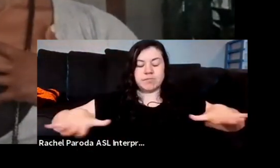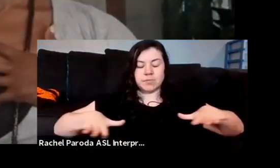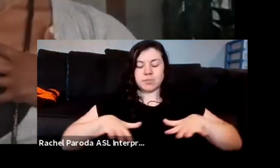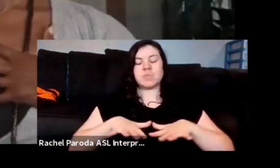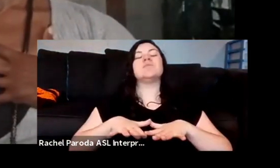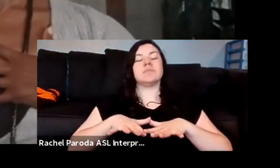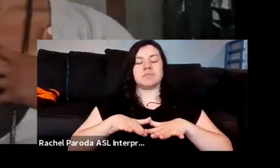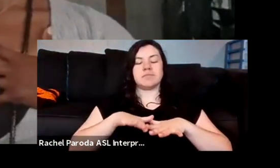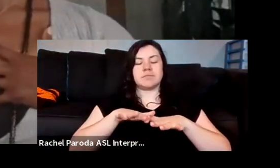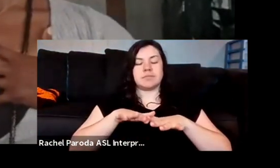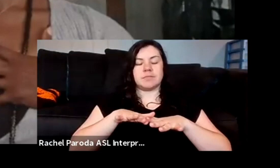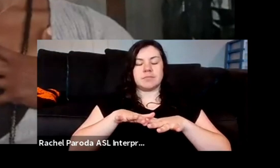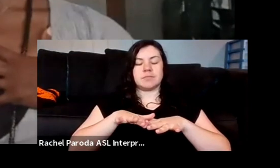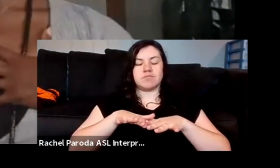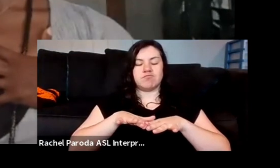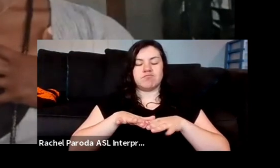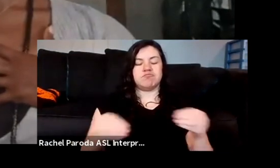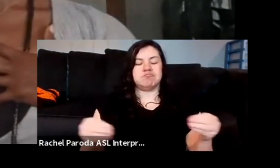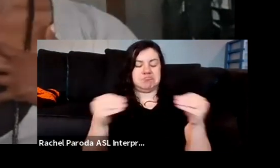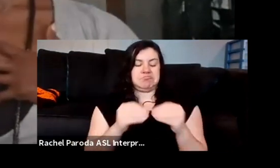It's a few more full rounds here.